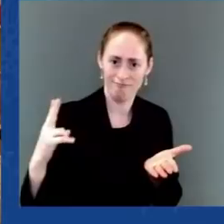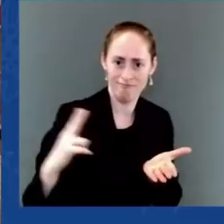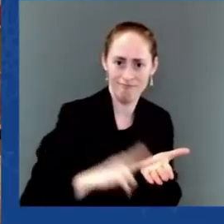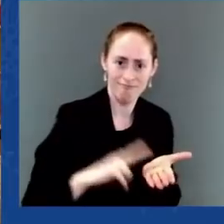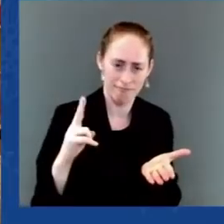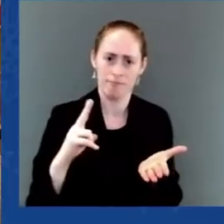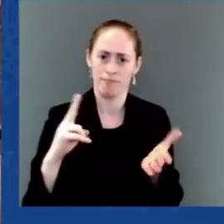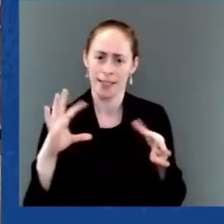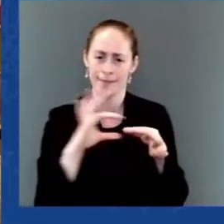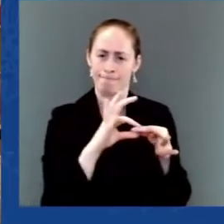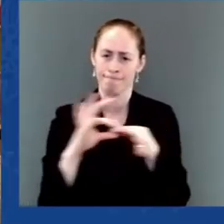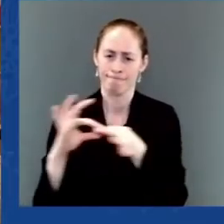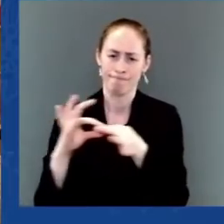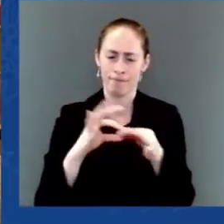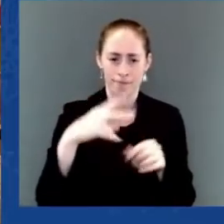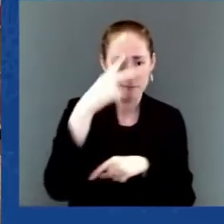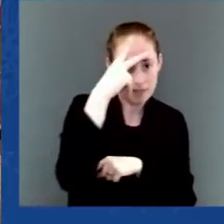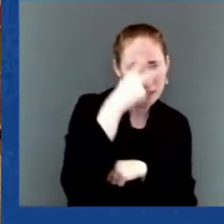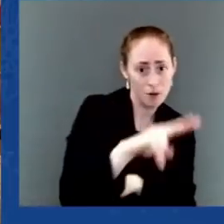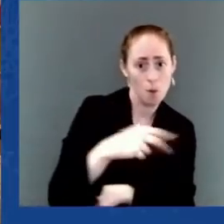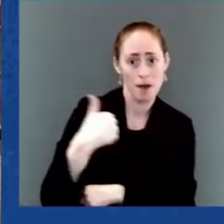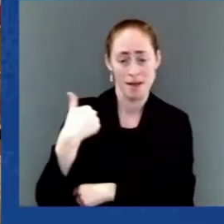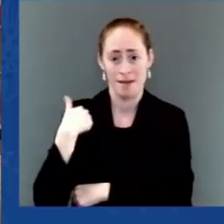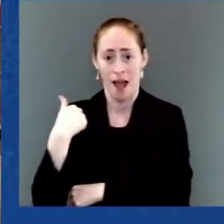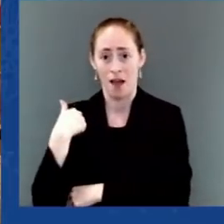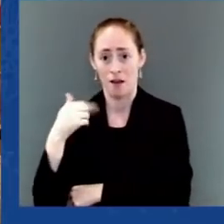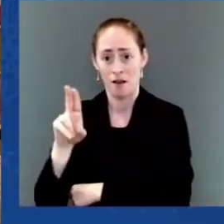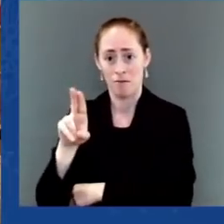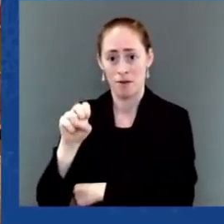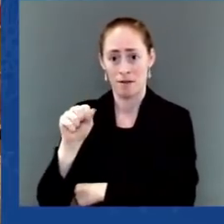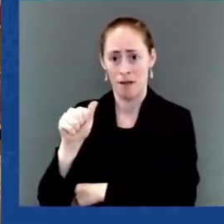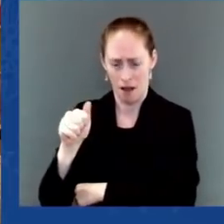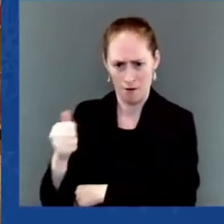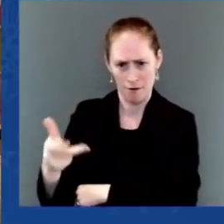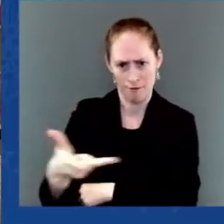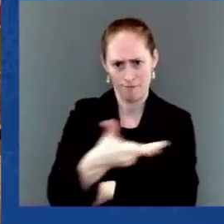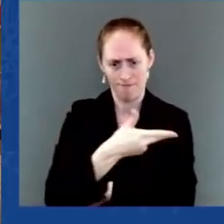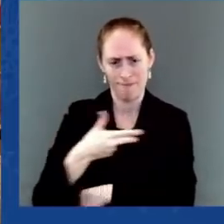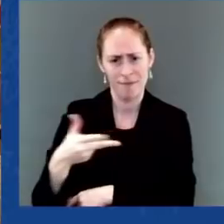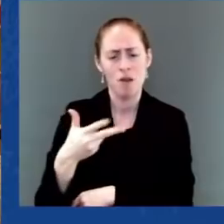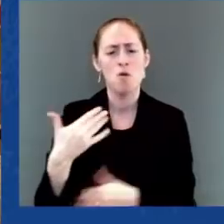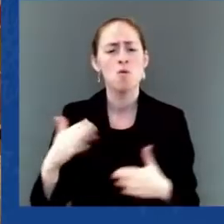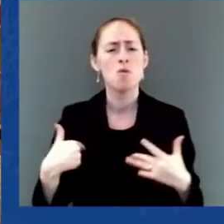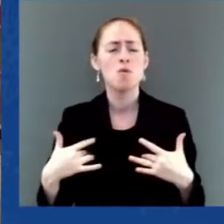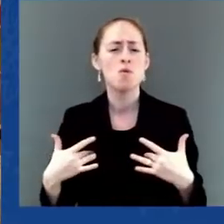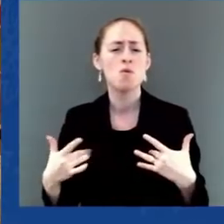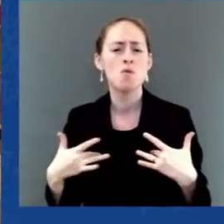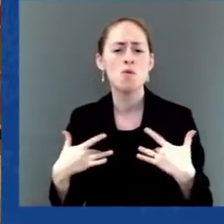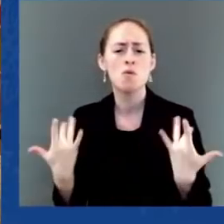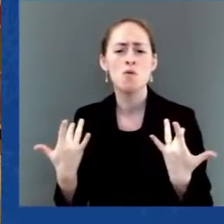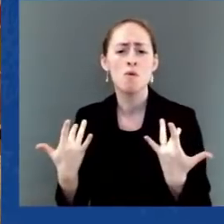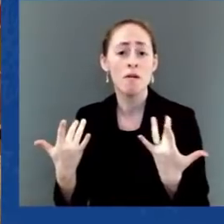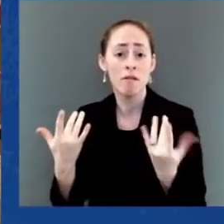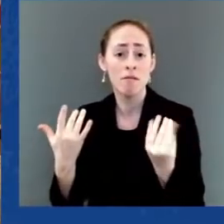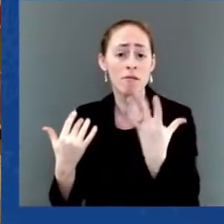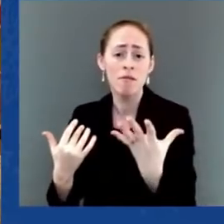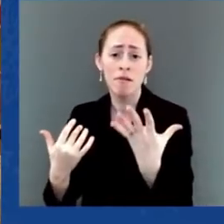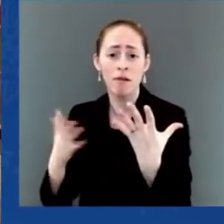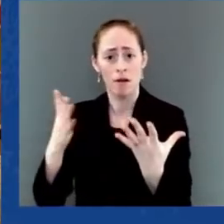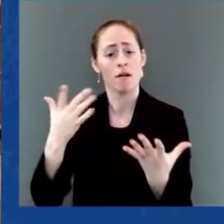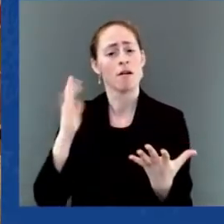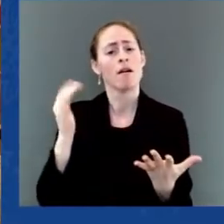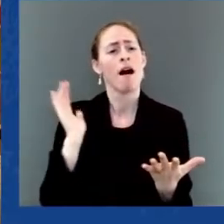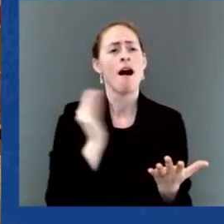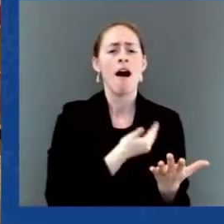an assertive decision on behalf of our people and nation. Economic integration